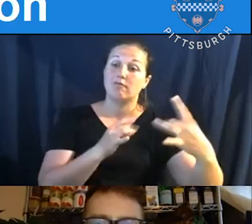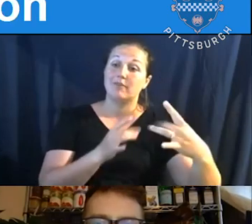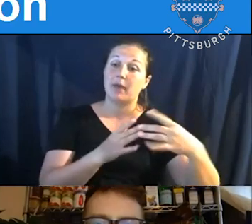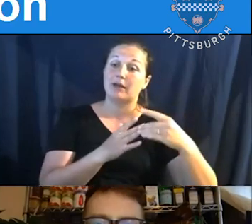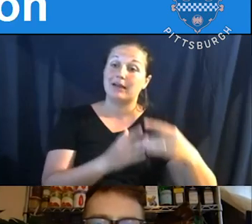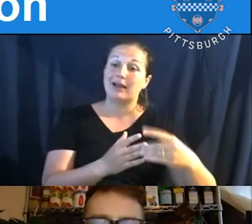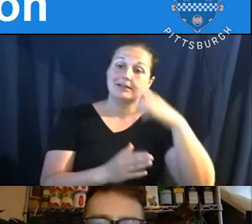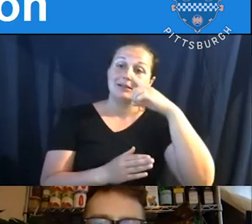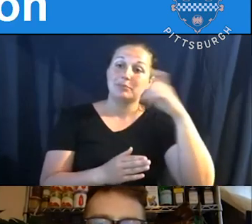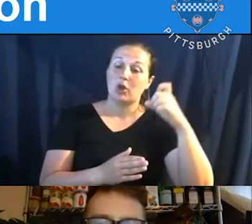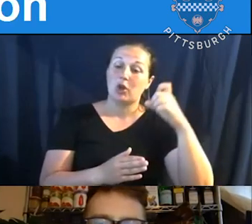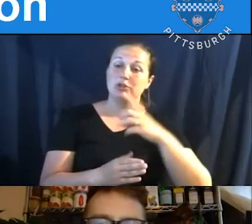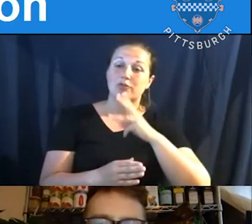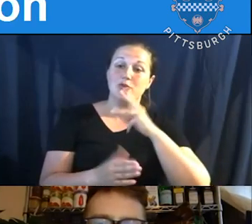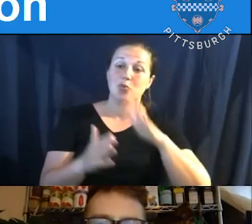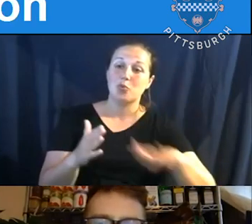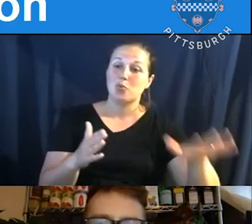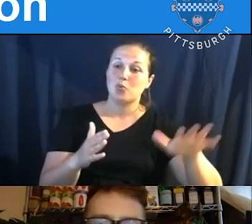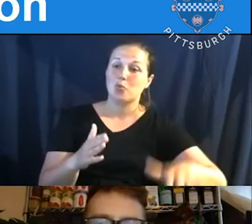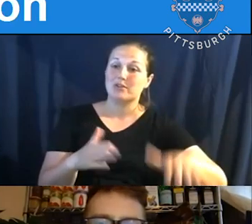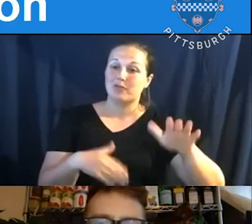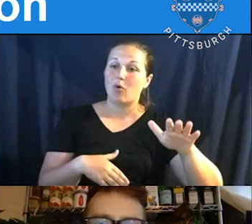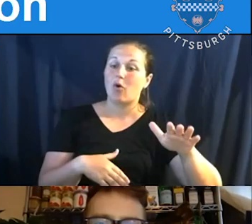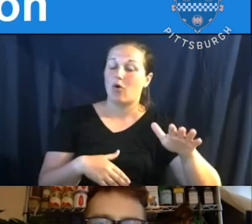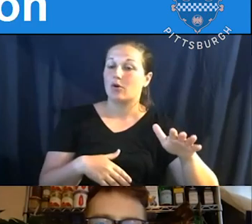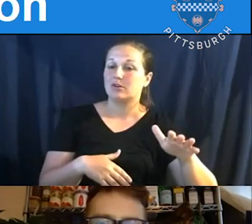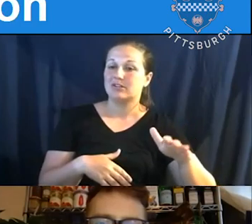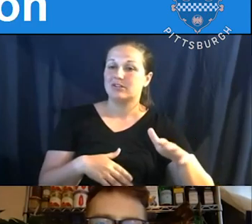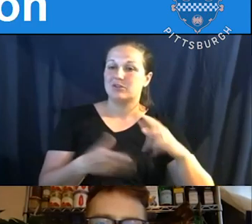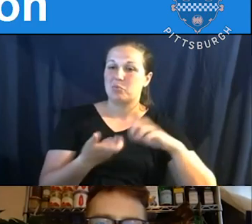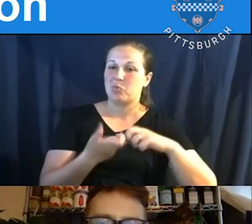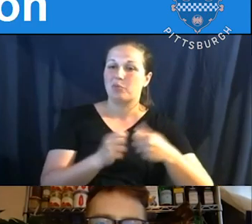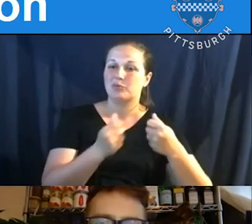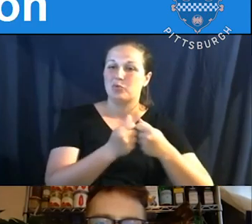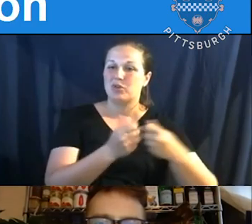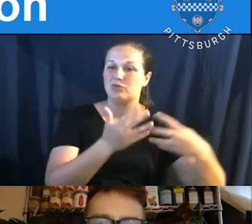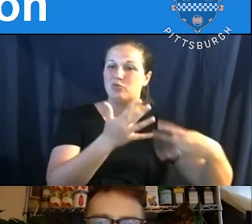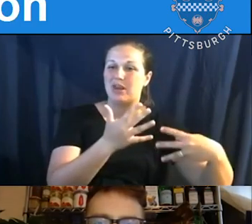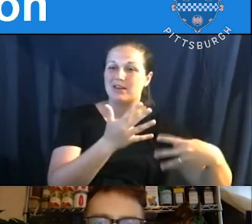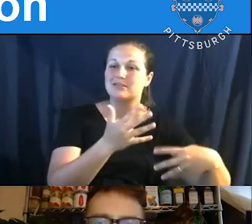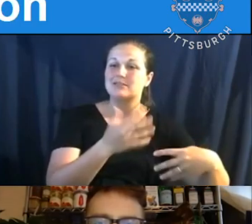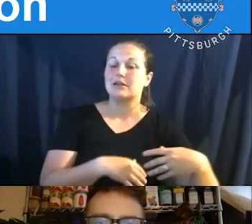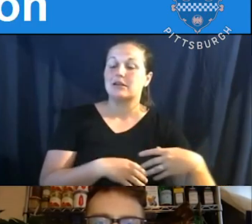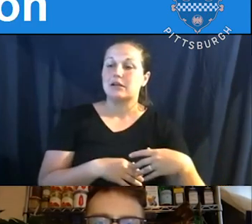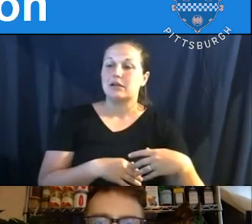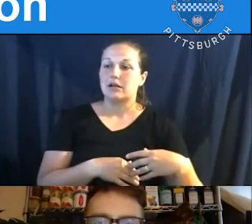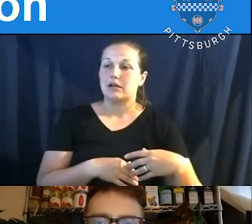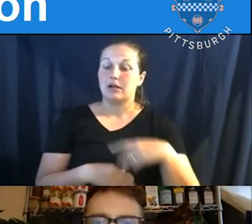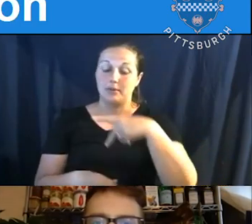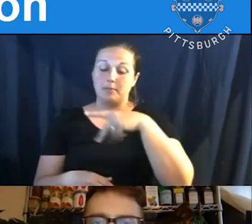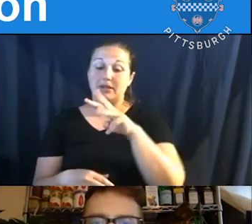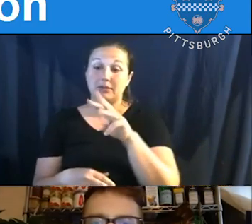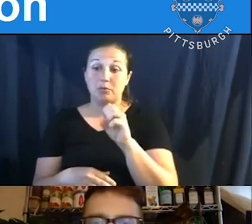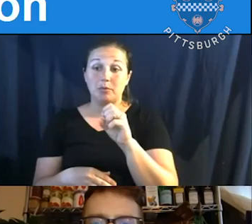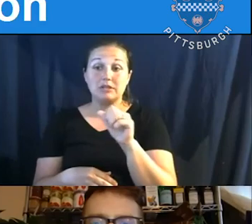because of the reservoir and some, you know, existing water and drainage issues that we know to exist. In turn, PWSA has,